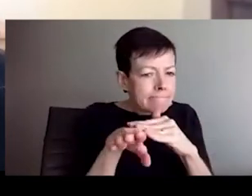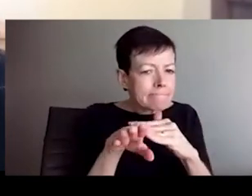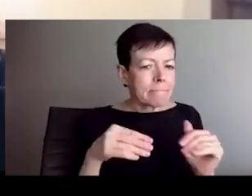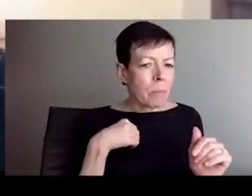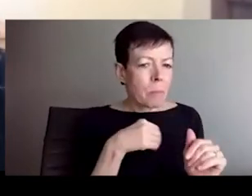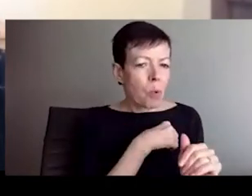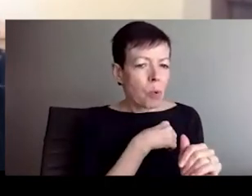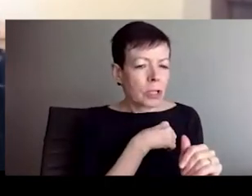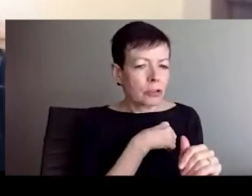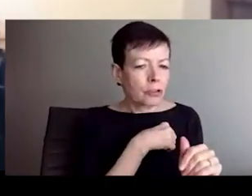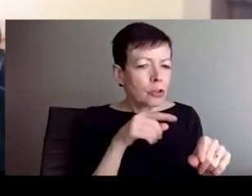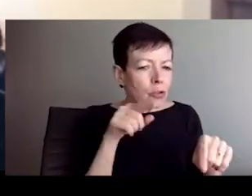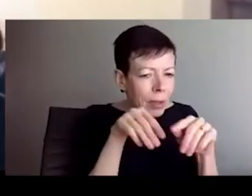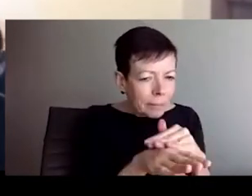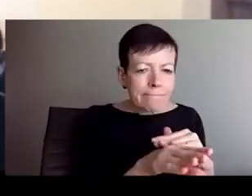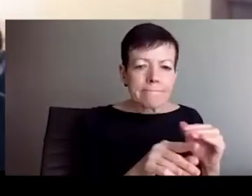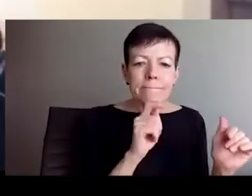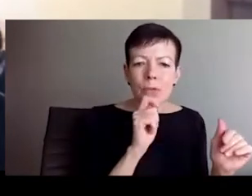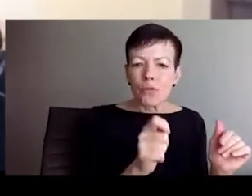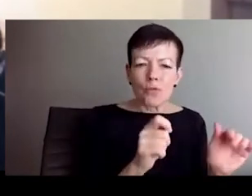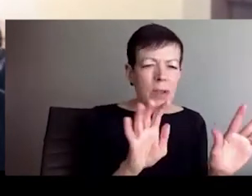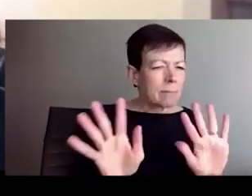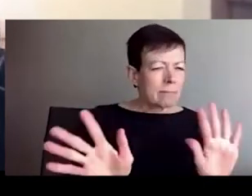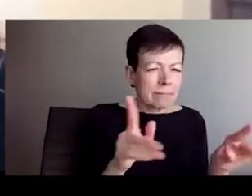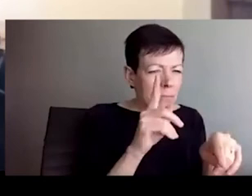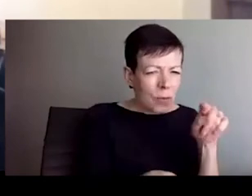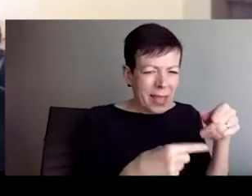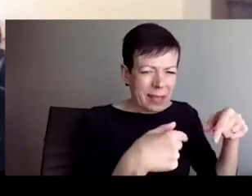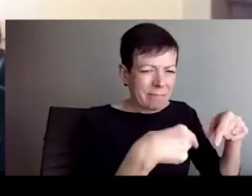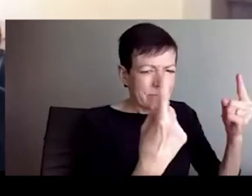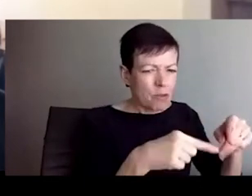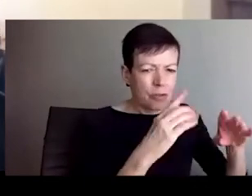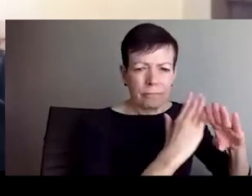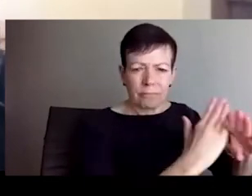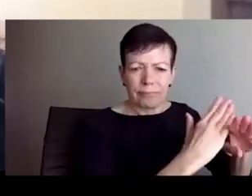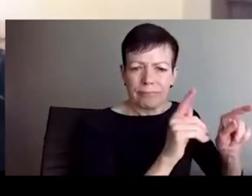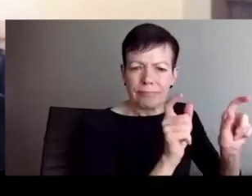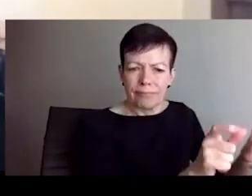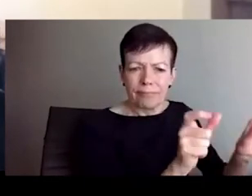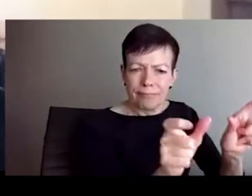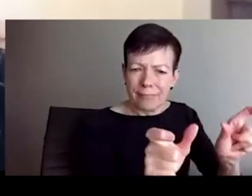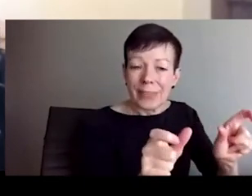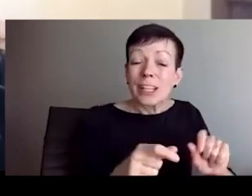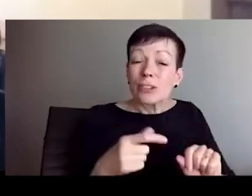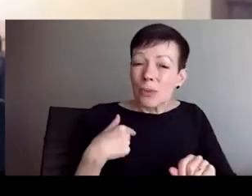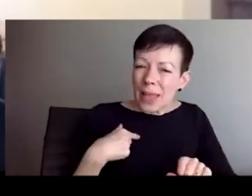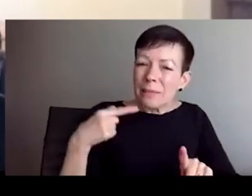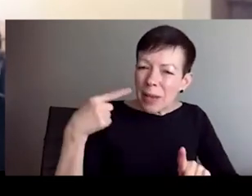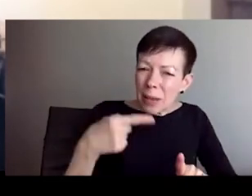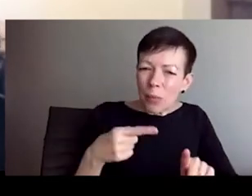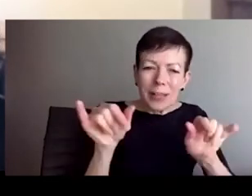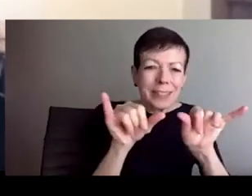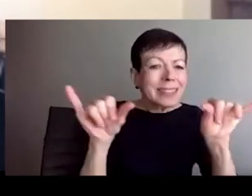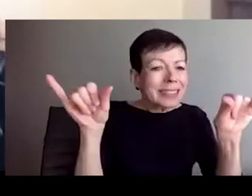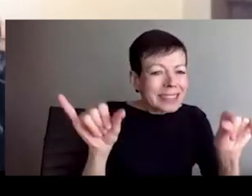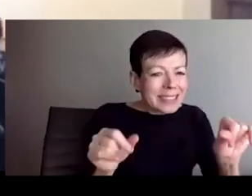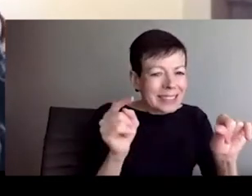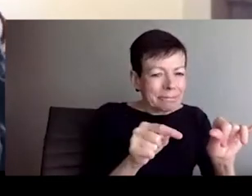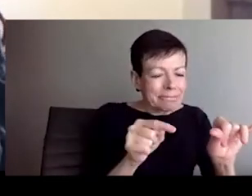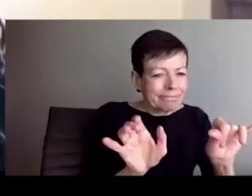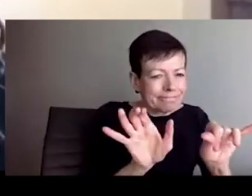impacted. And so when we see African students struggling to either flee Ukraine or to get into the EU